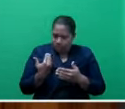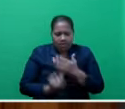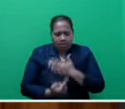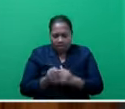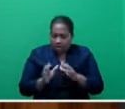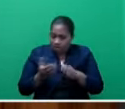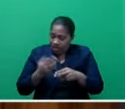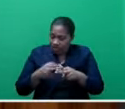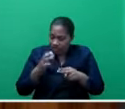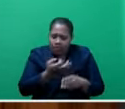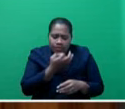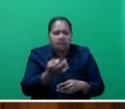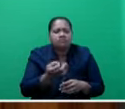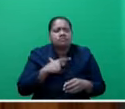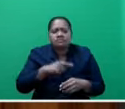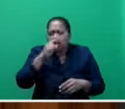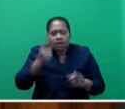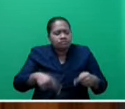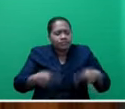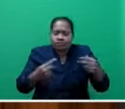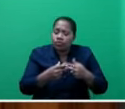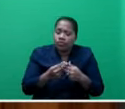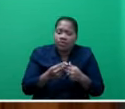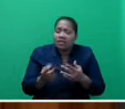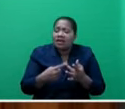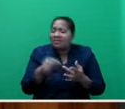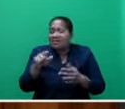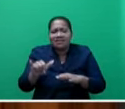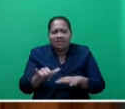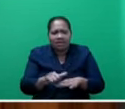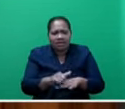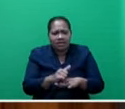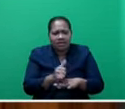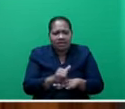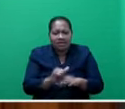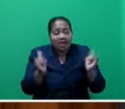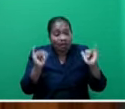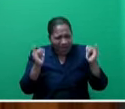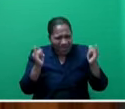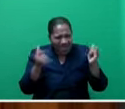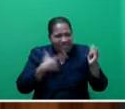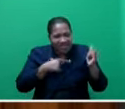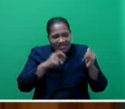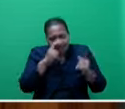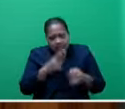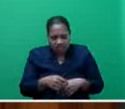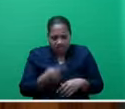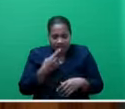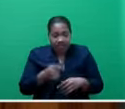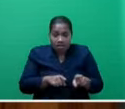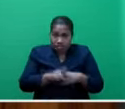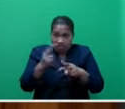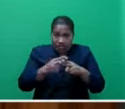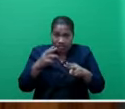was asked why they couldn't compete with their counterparts in Hawaii. He smiled and said, while most farmers in Fiji look up to the